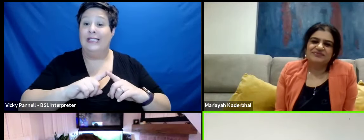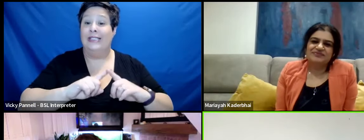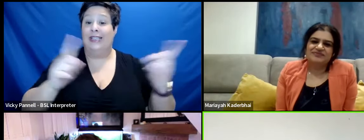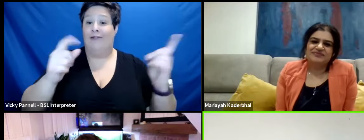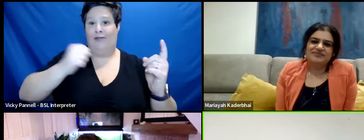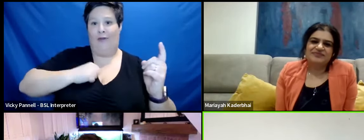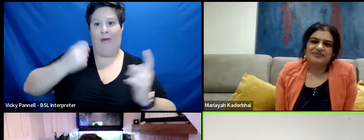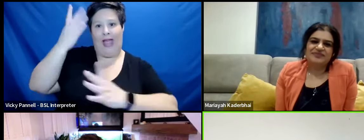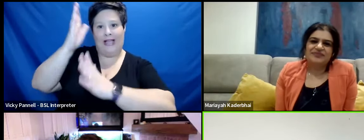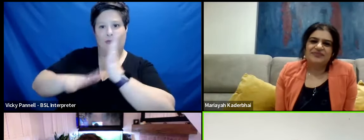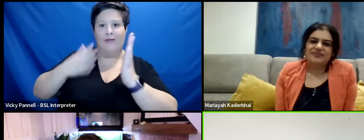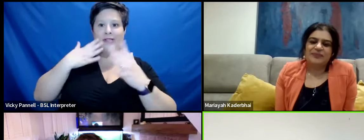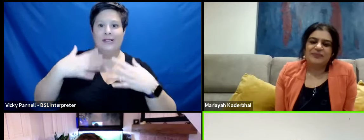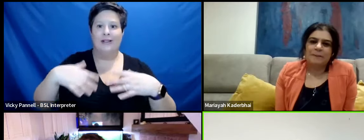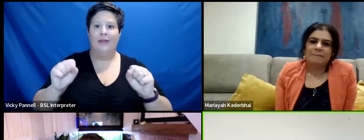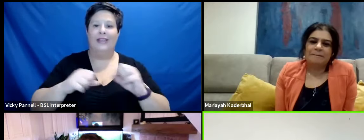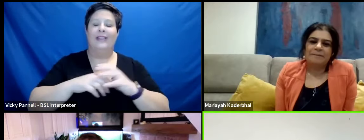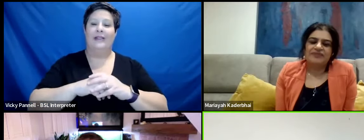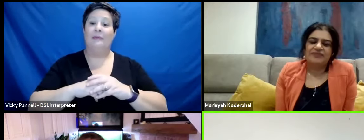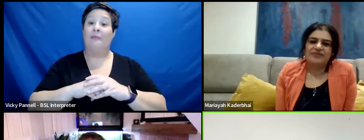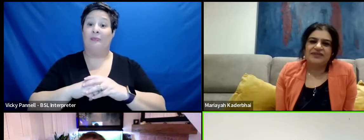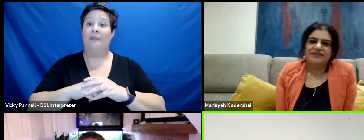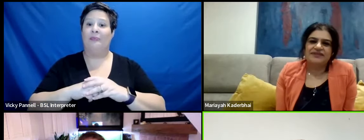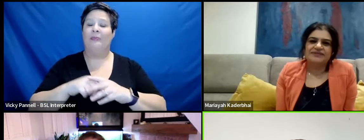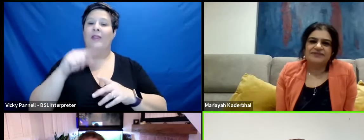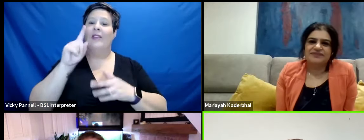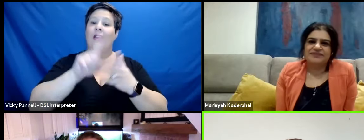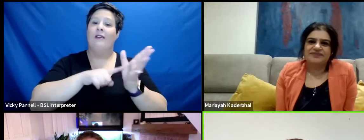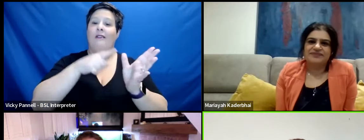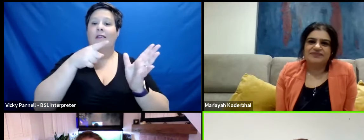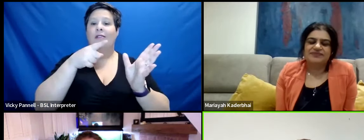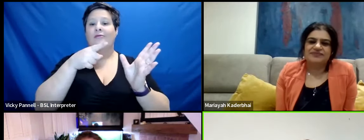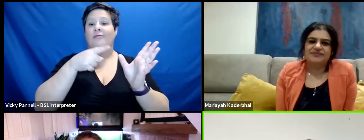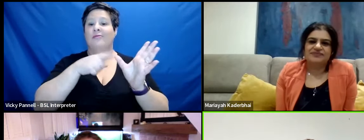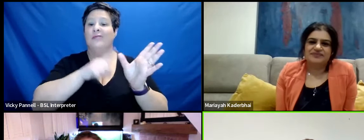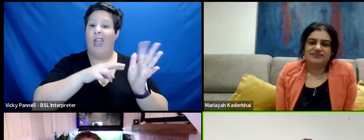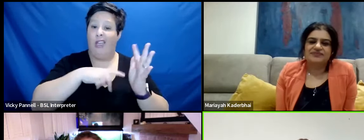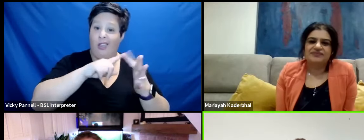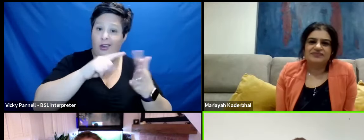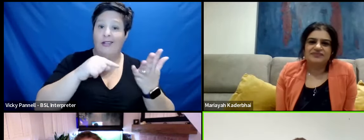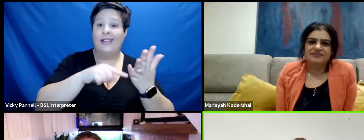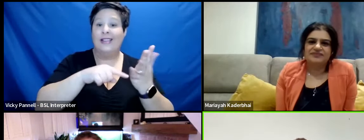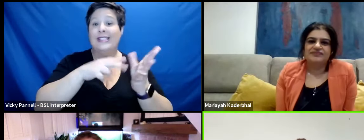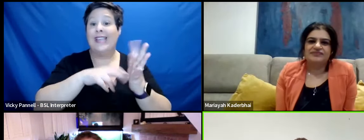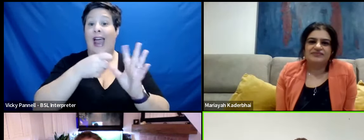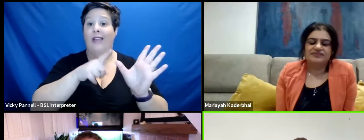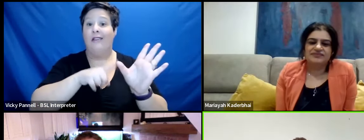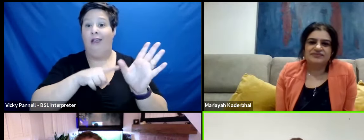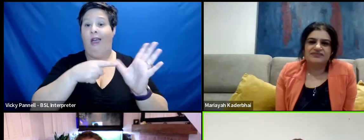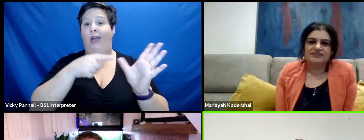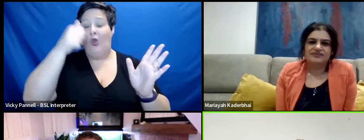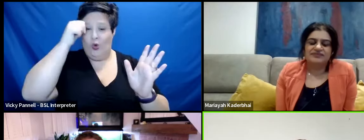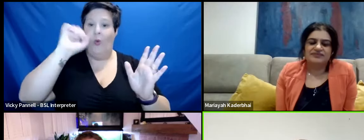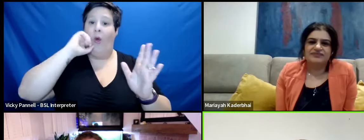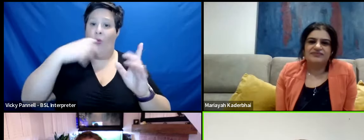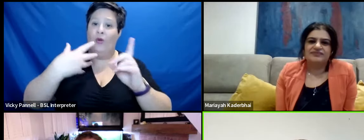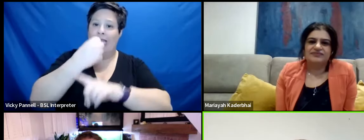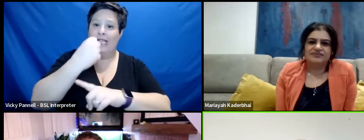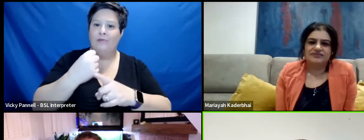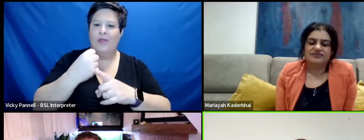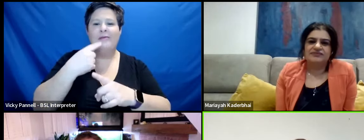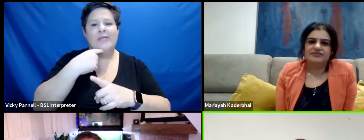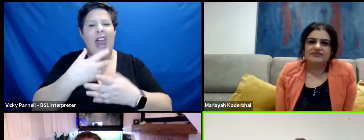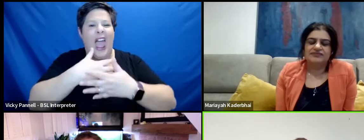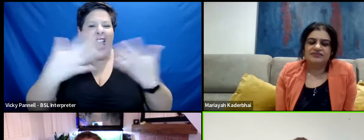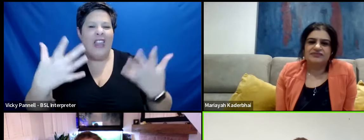experience as I was at the beginning. But, you know, Jane and Tanya and everyone in the production were very secure that I get there, but said, look, anything you feel